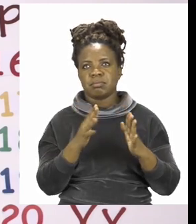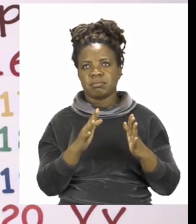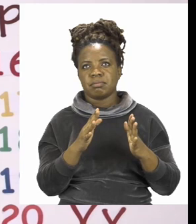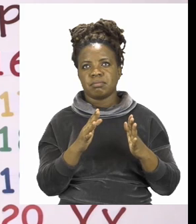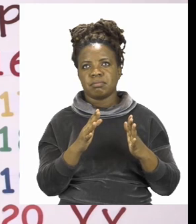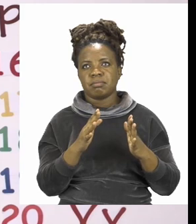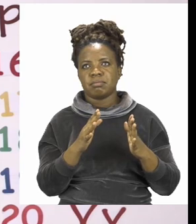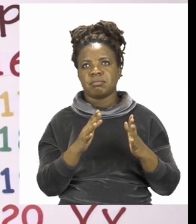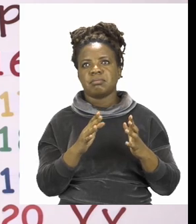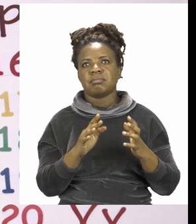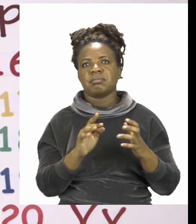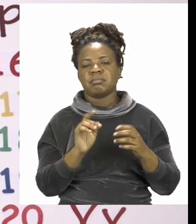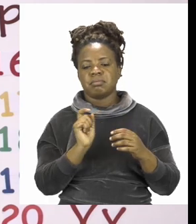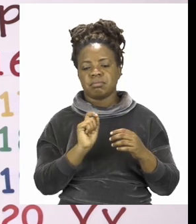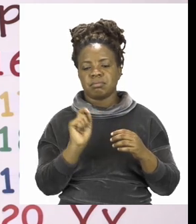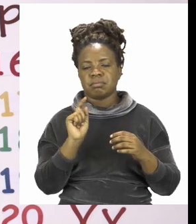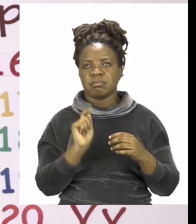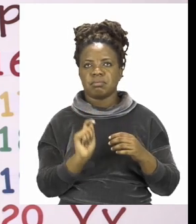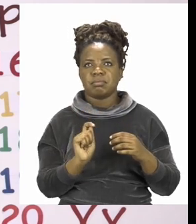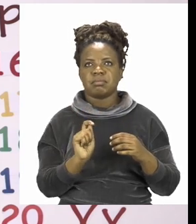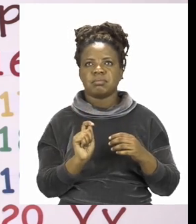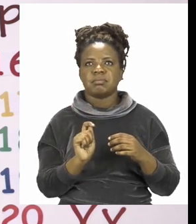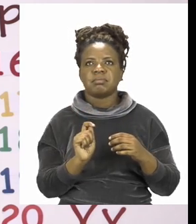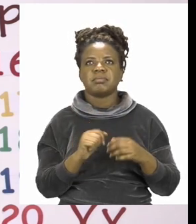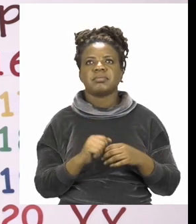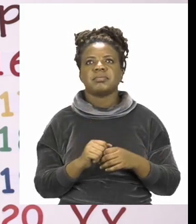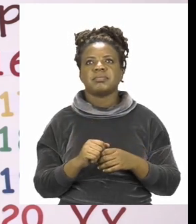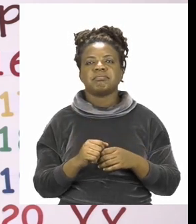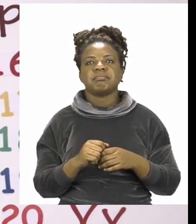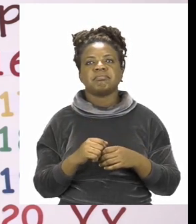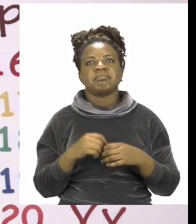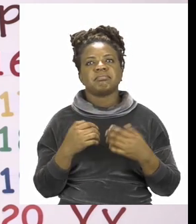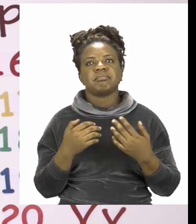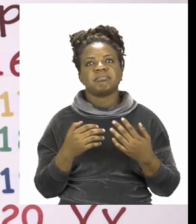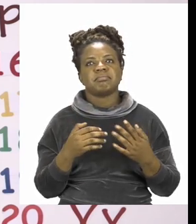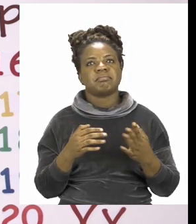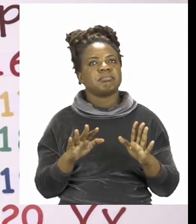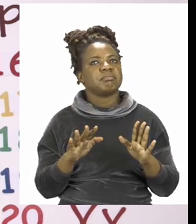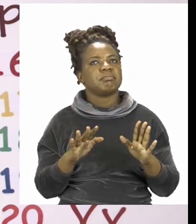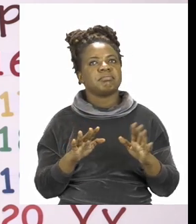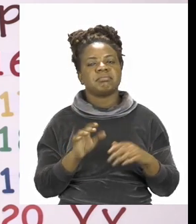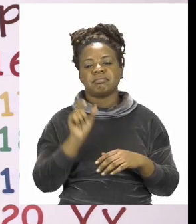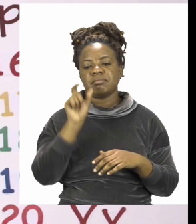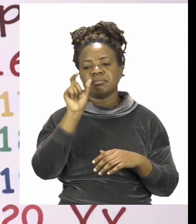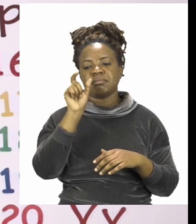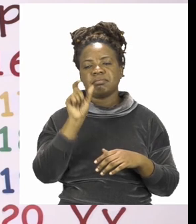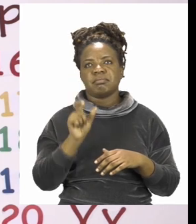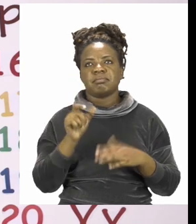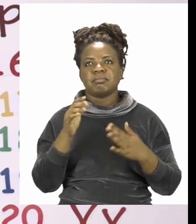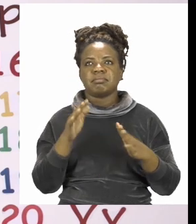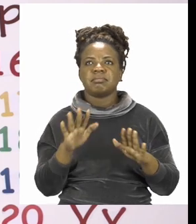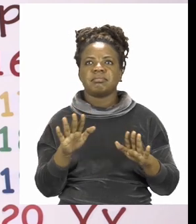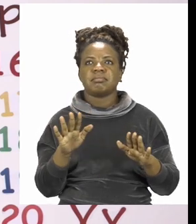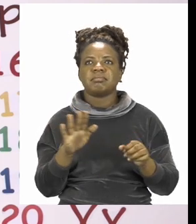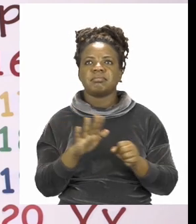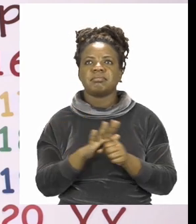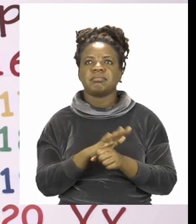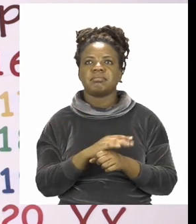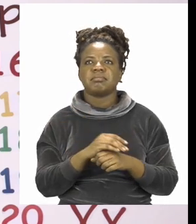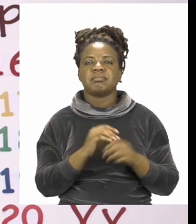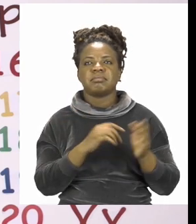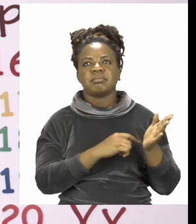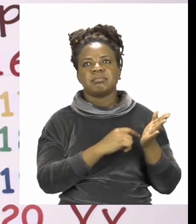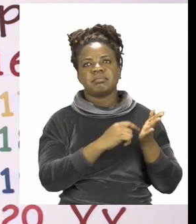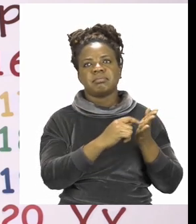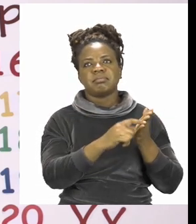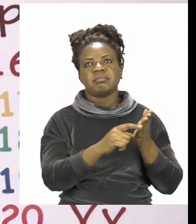So I only need to put the T. And now the word is complete and I will cross